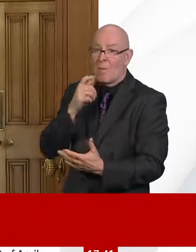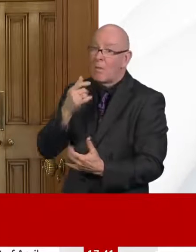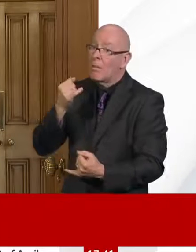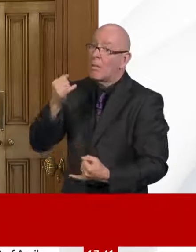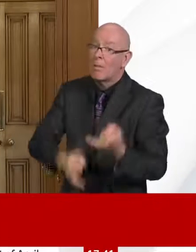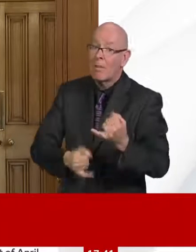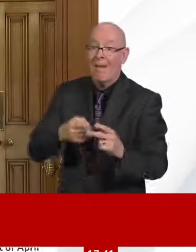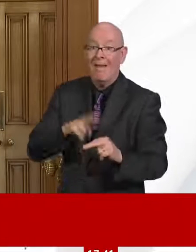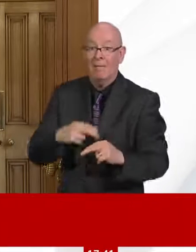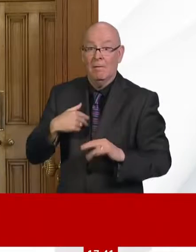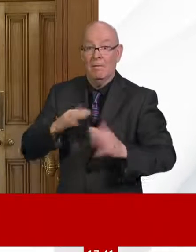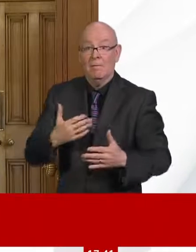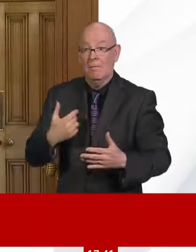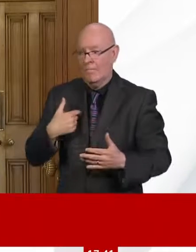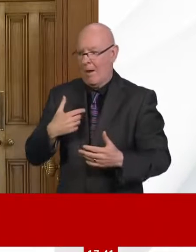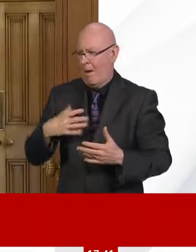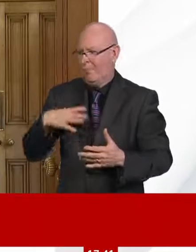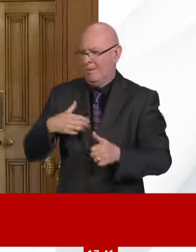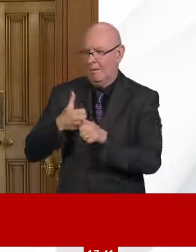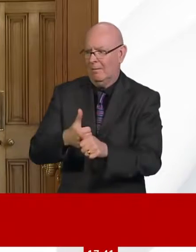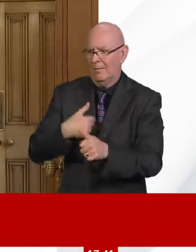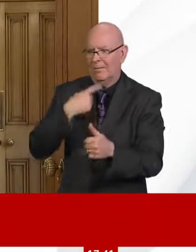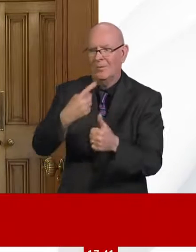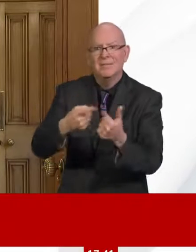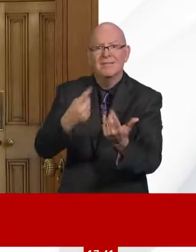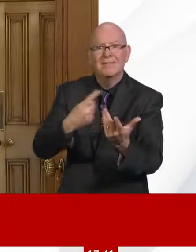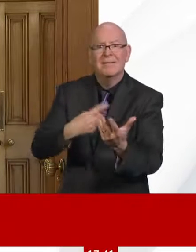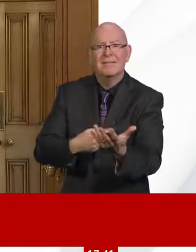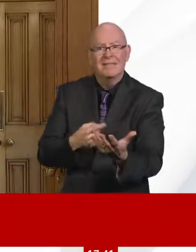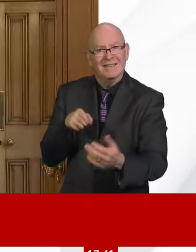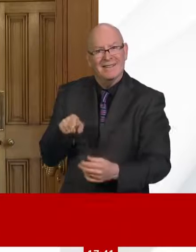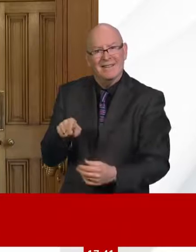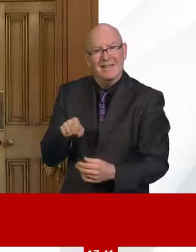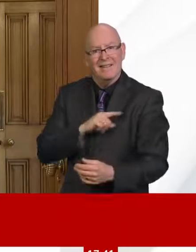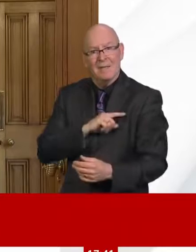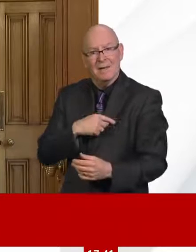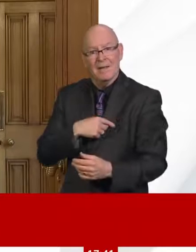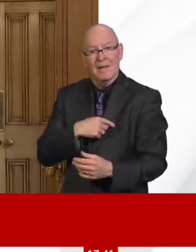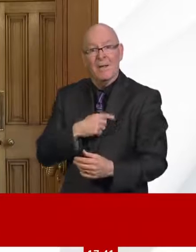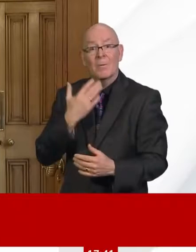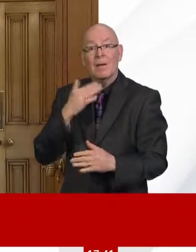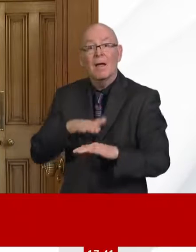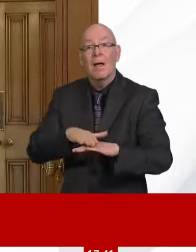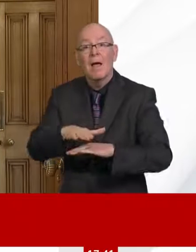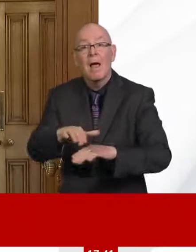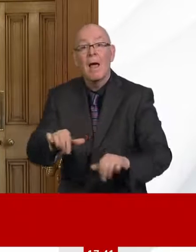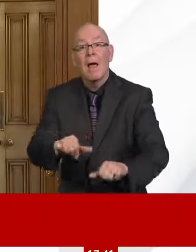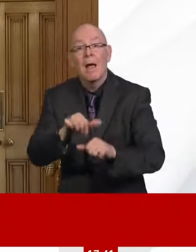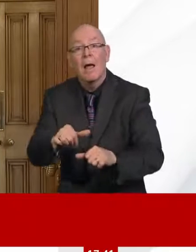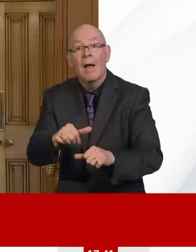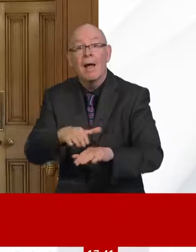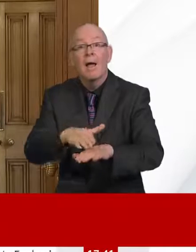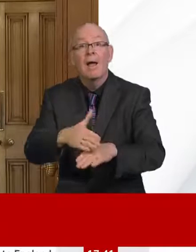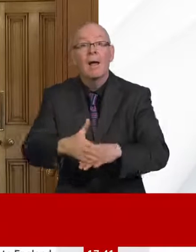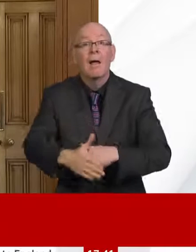just grow the economy, which is why trying to keep as much of it intact as possible at this moment, you know, allows that bounce back when we come out of it and